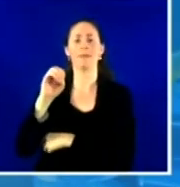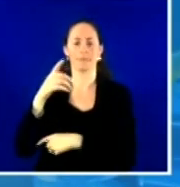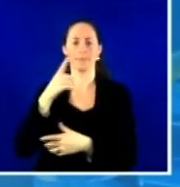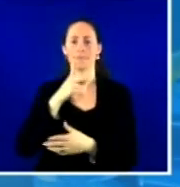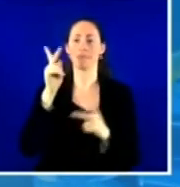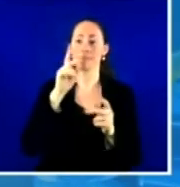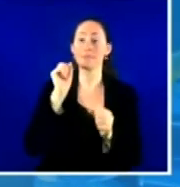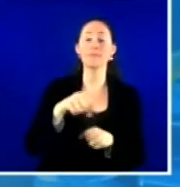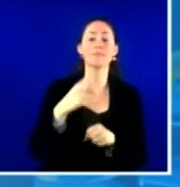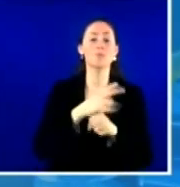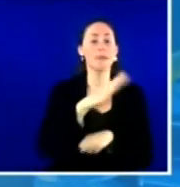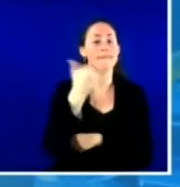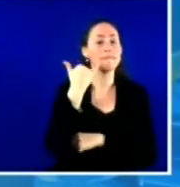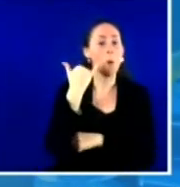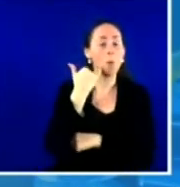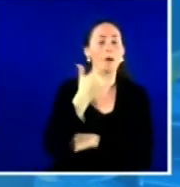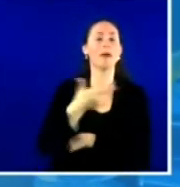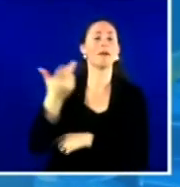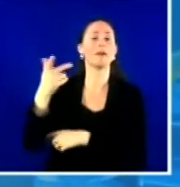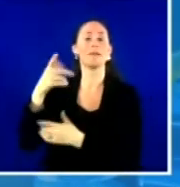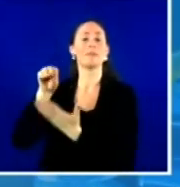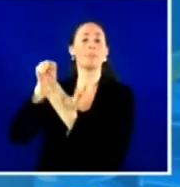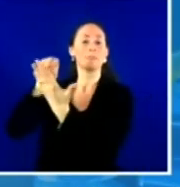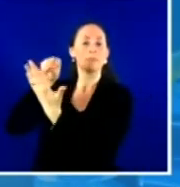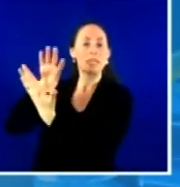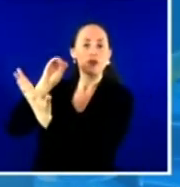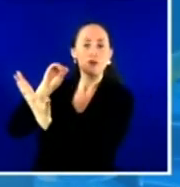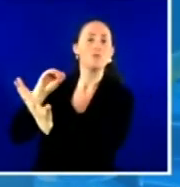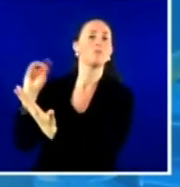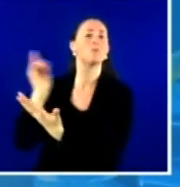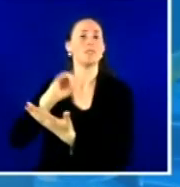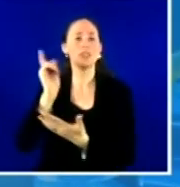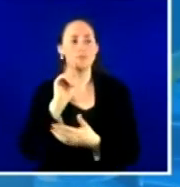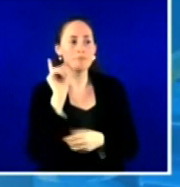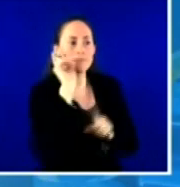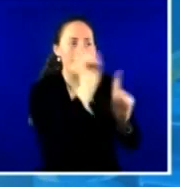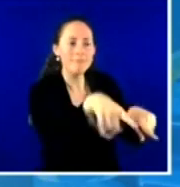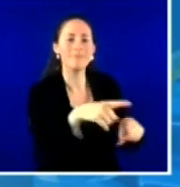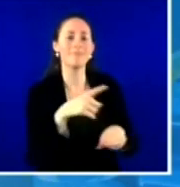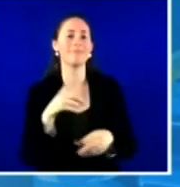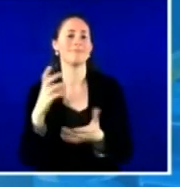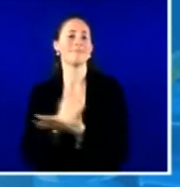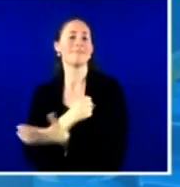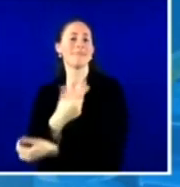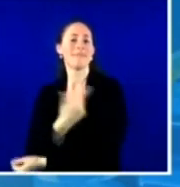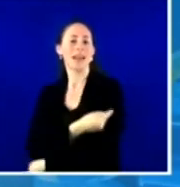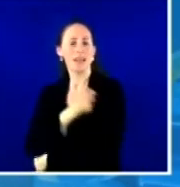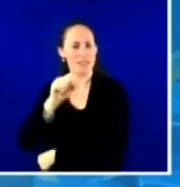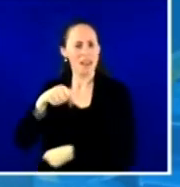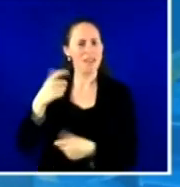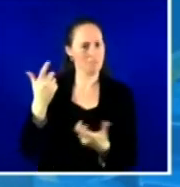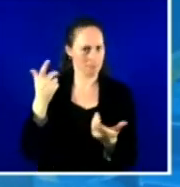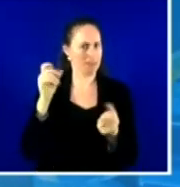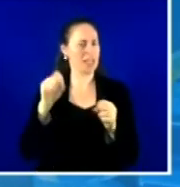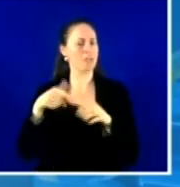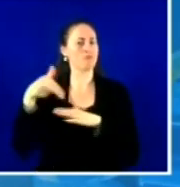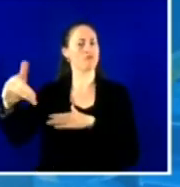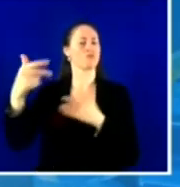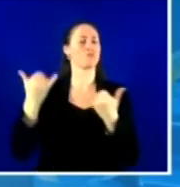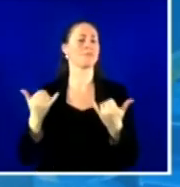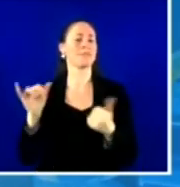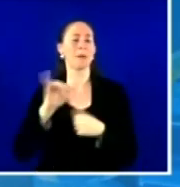clinics and see immediately where they can come in and get a vaccine on a walk-in basis. So we're trying to make it as easy as possible